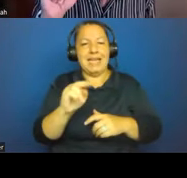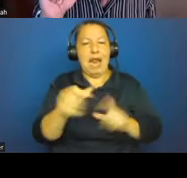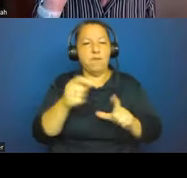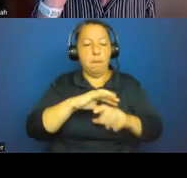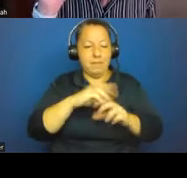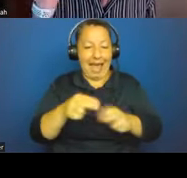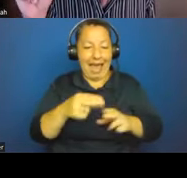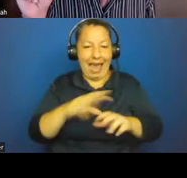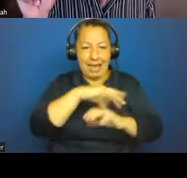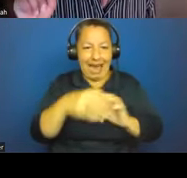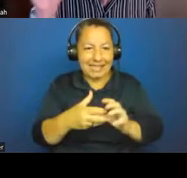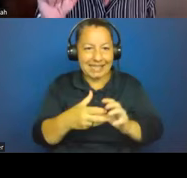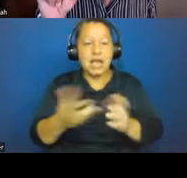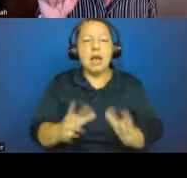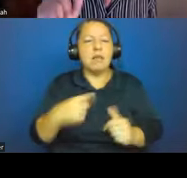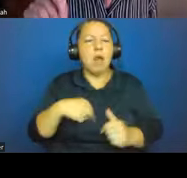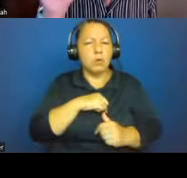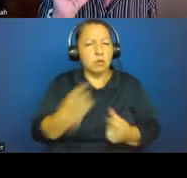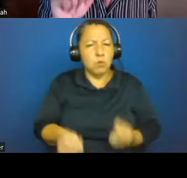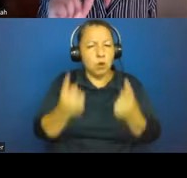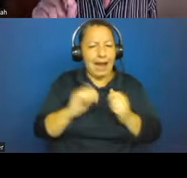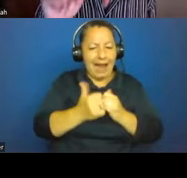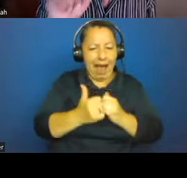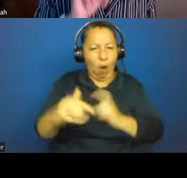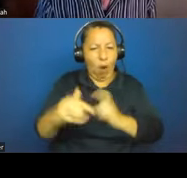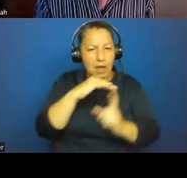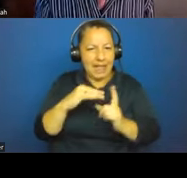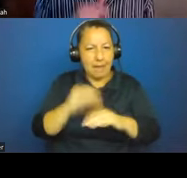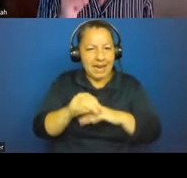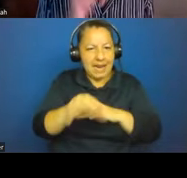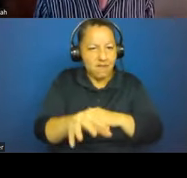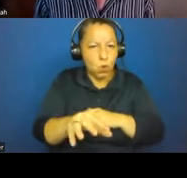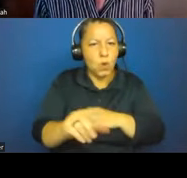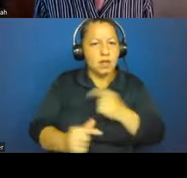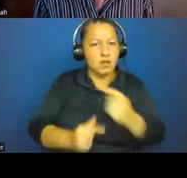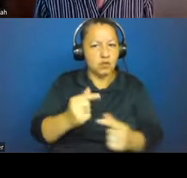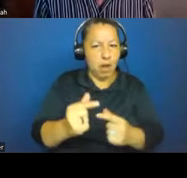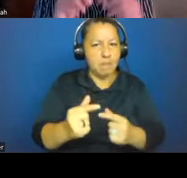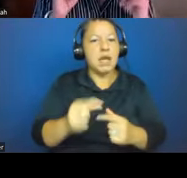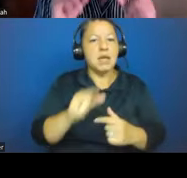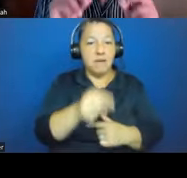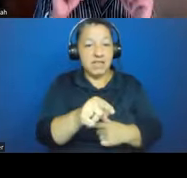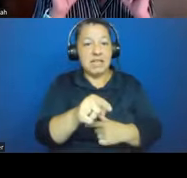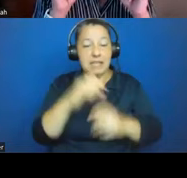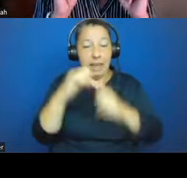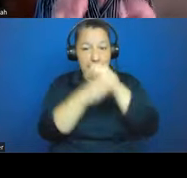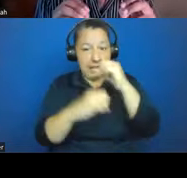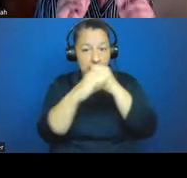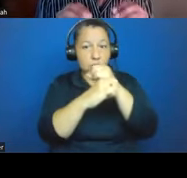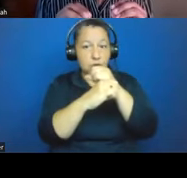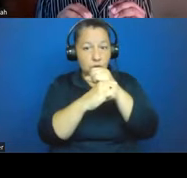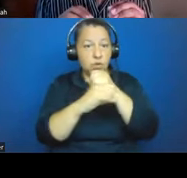to understand how climate influence the genomics of this vector of the mosquito itself. This is absolutely